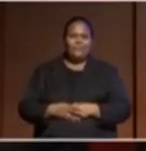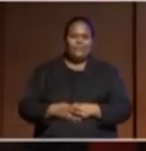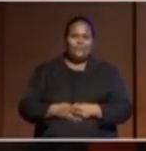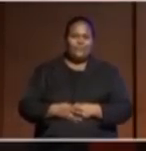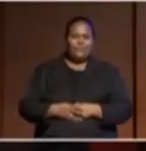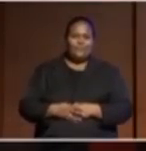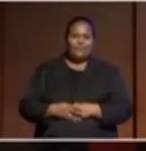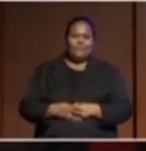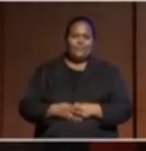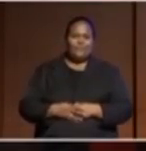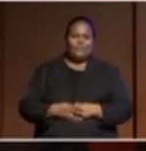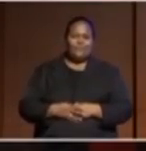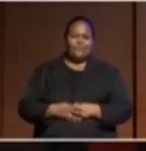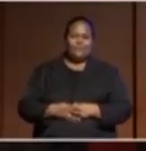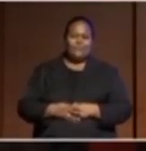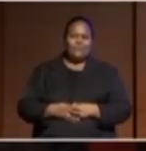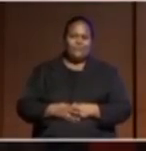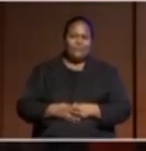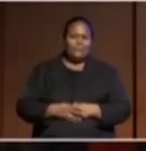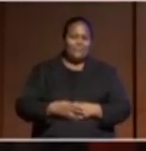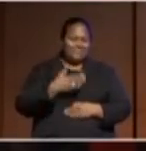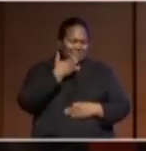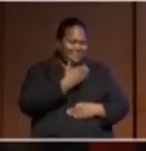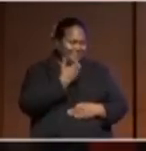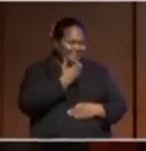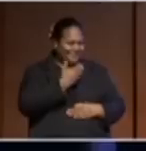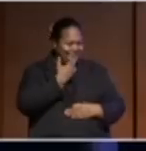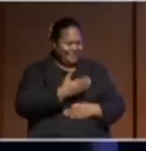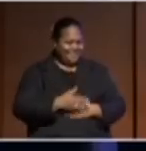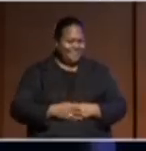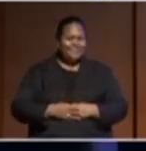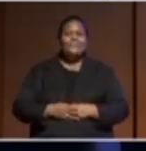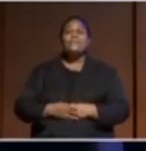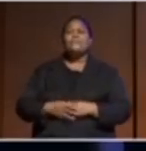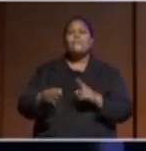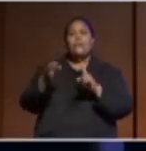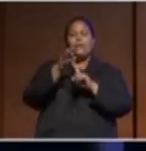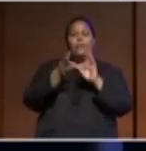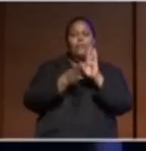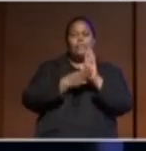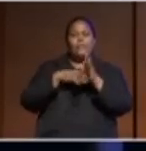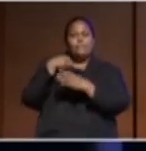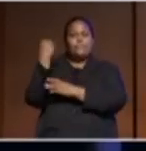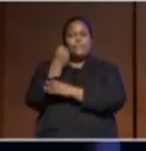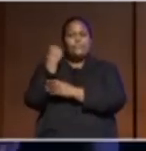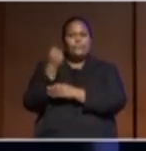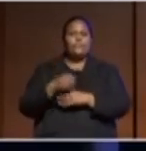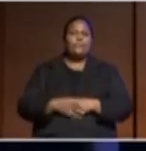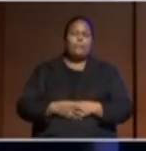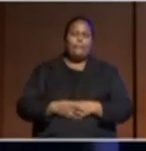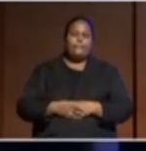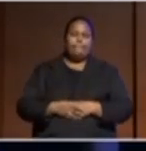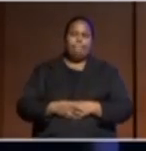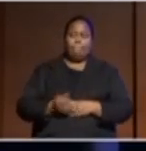Thank you very much. Thank you very much, Prime Minister. And, you've allowed us